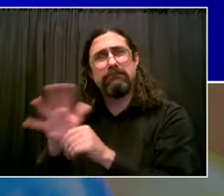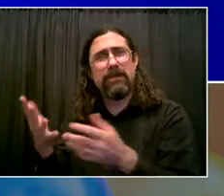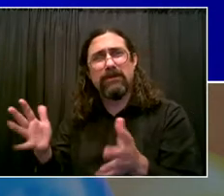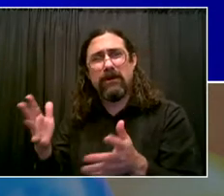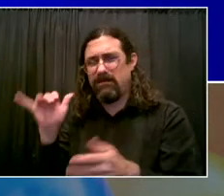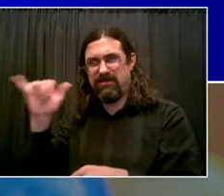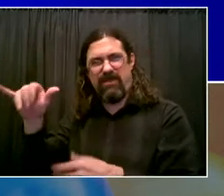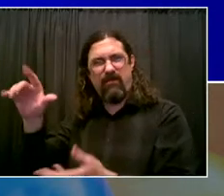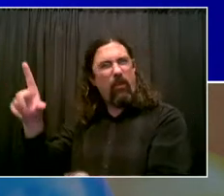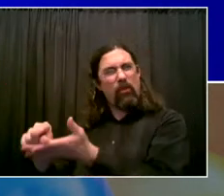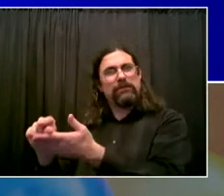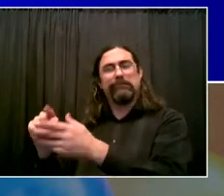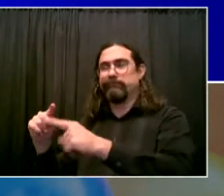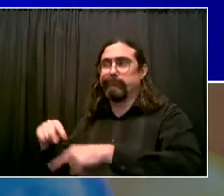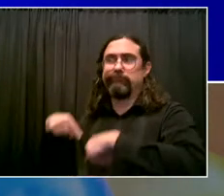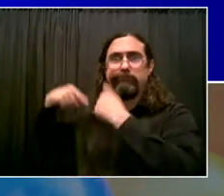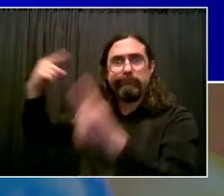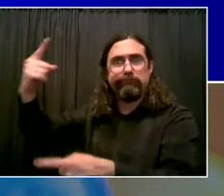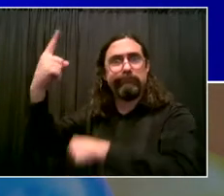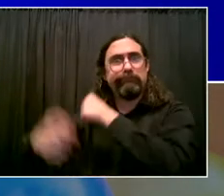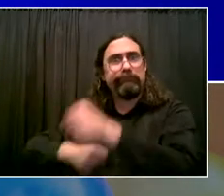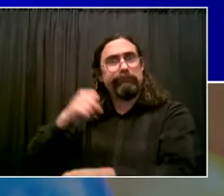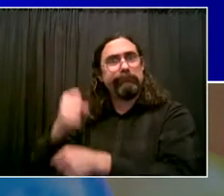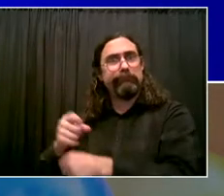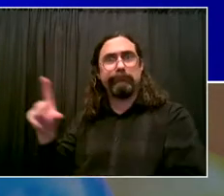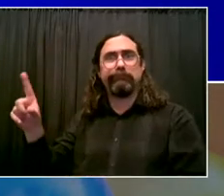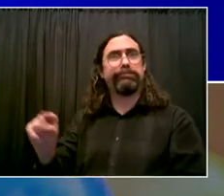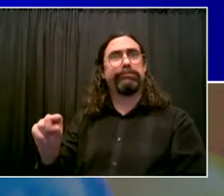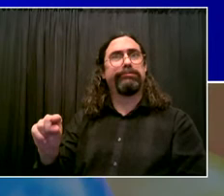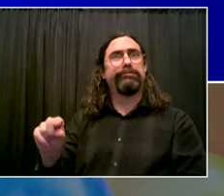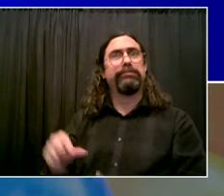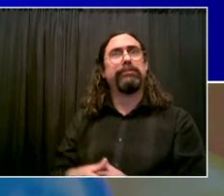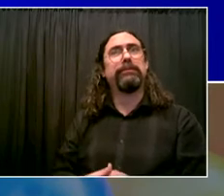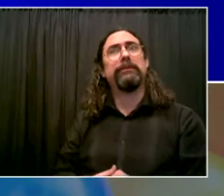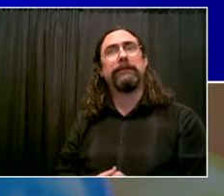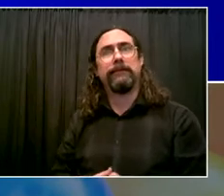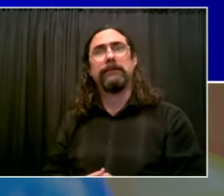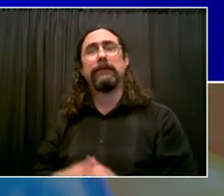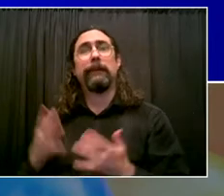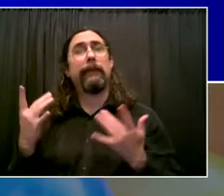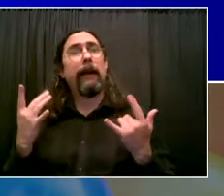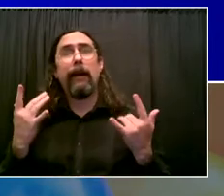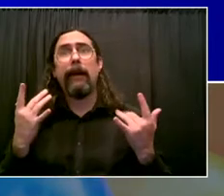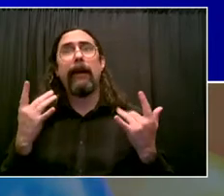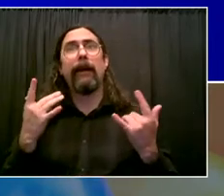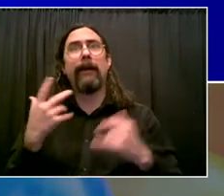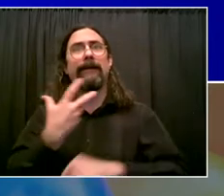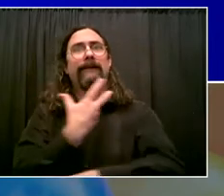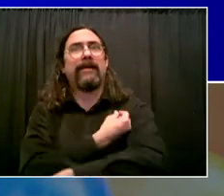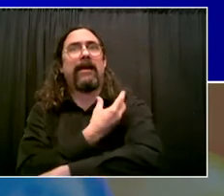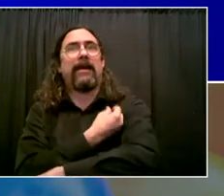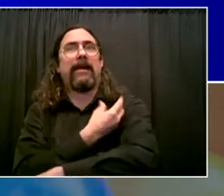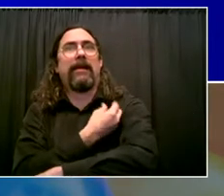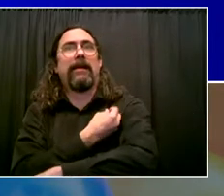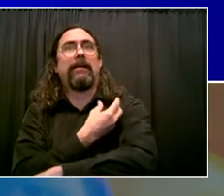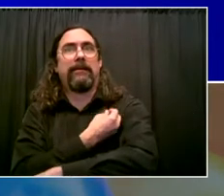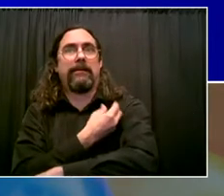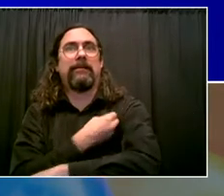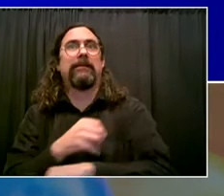.4 million New Yorkers have gotten at least their first dose, 4.4 million. And again,